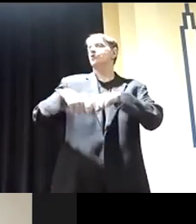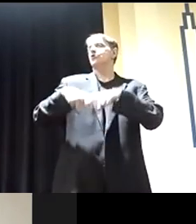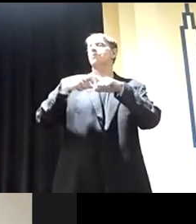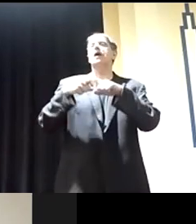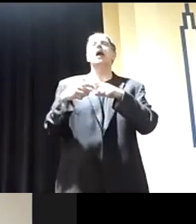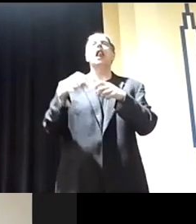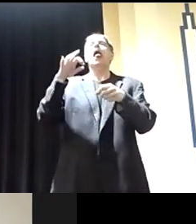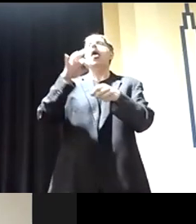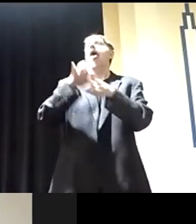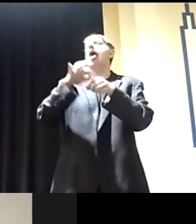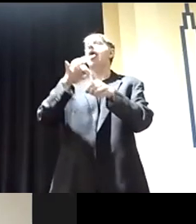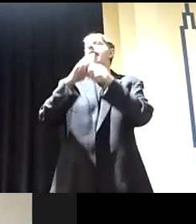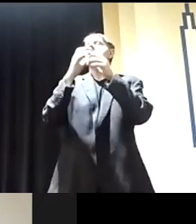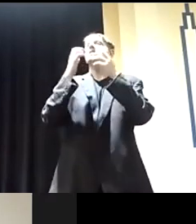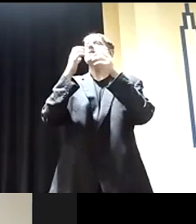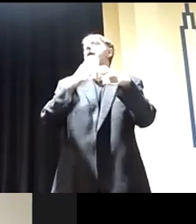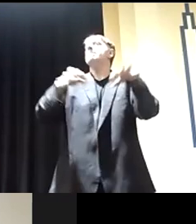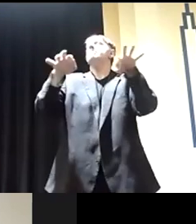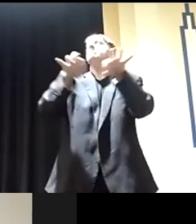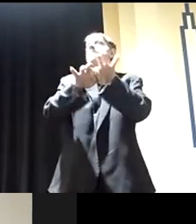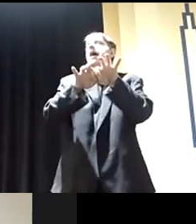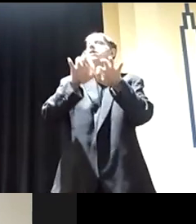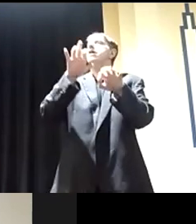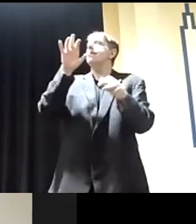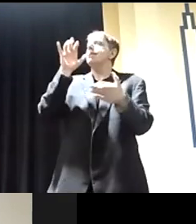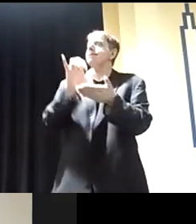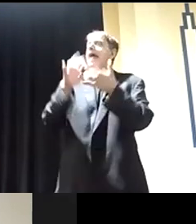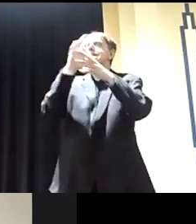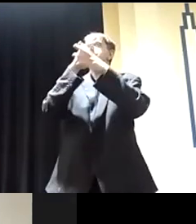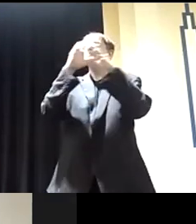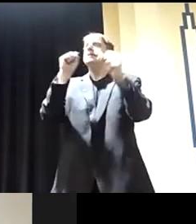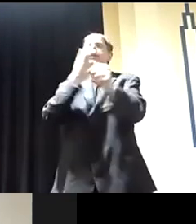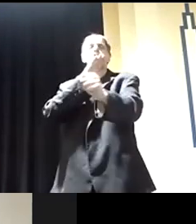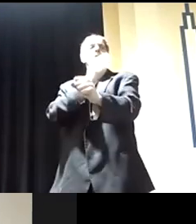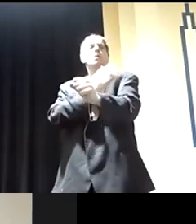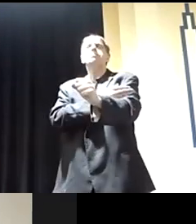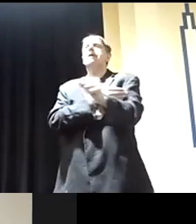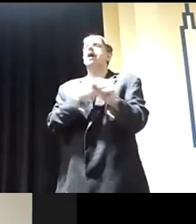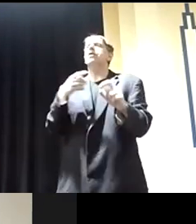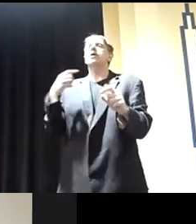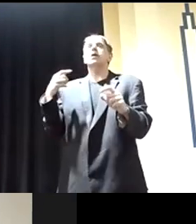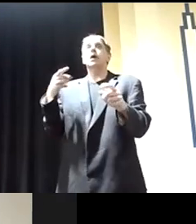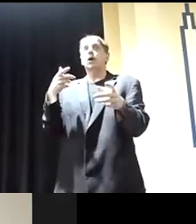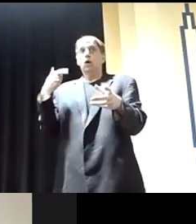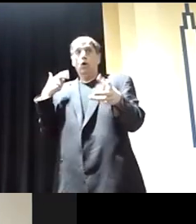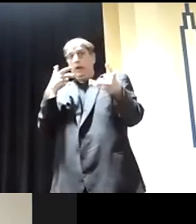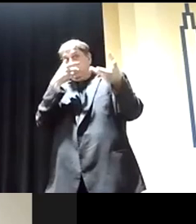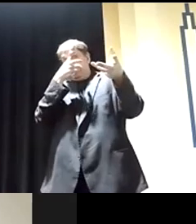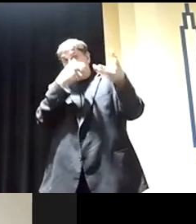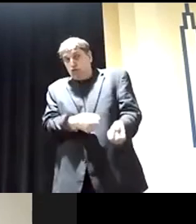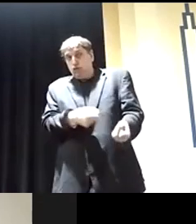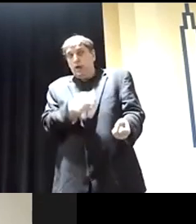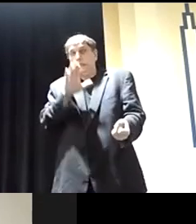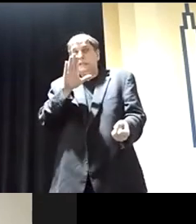elections matter. That's a power the president has. So he's entrusted with our faith